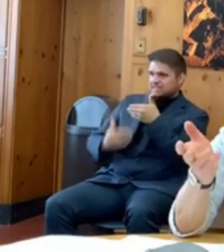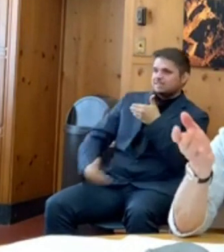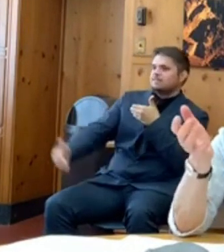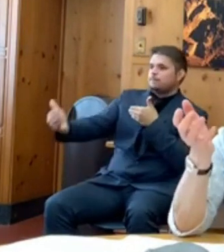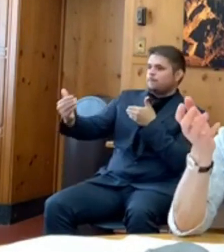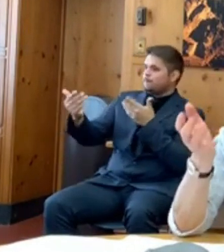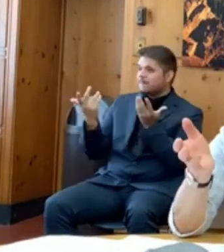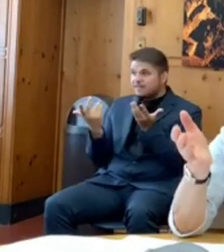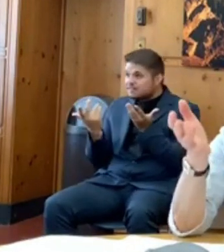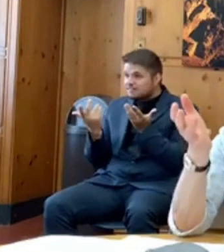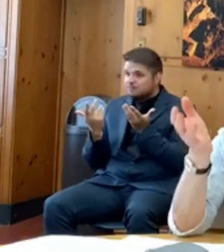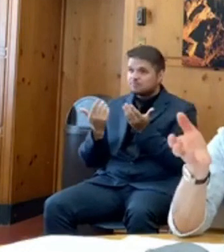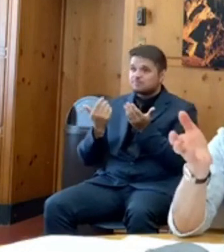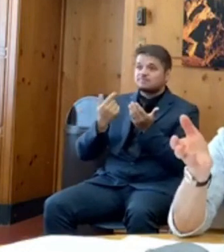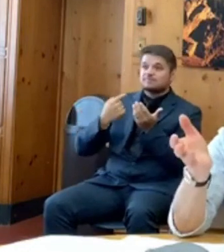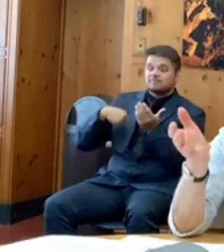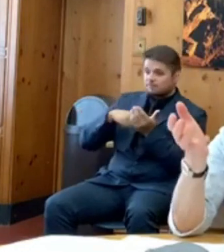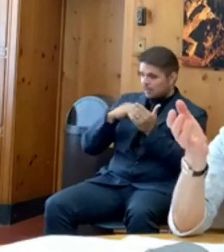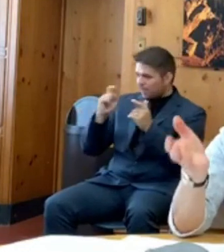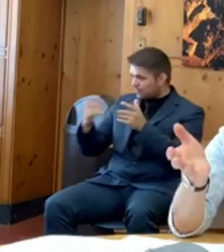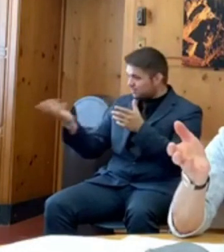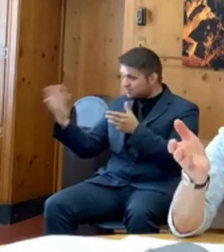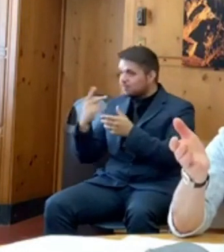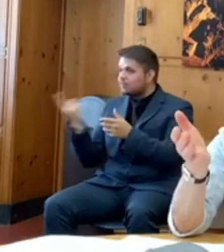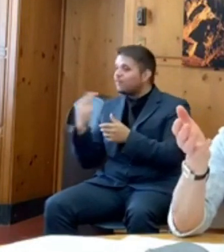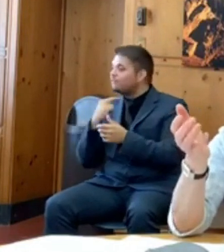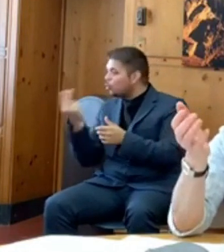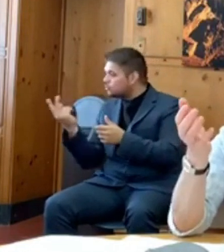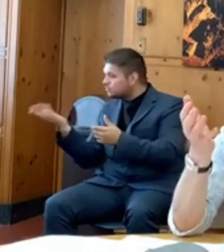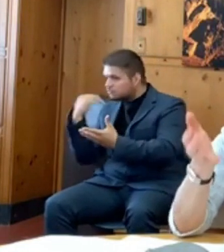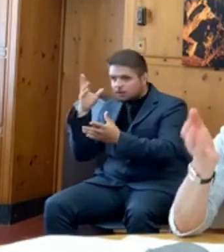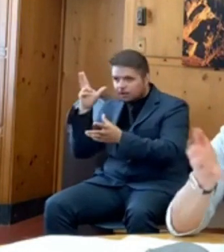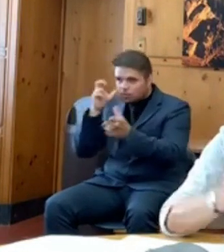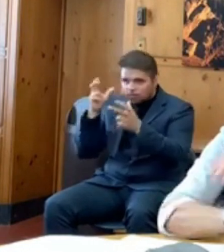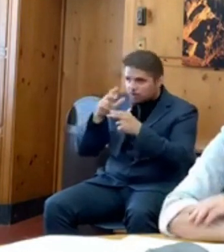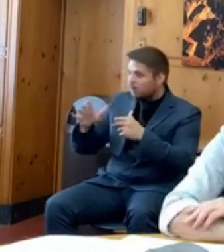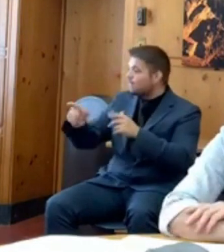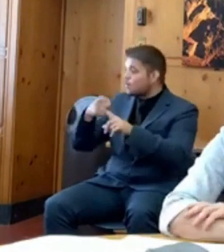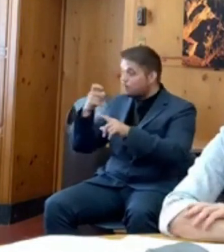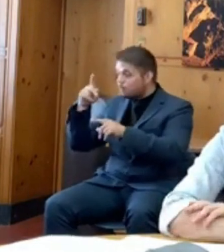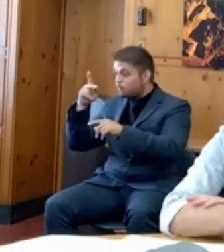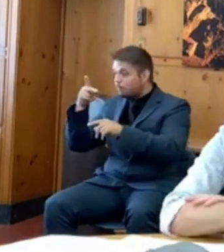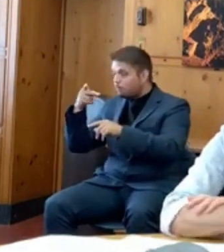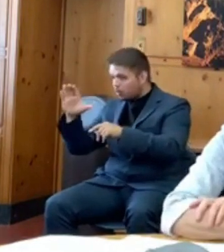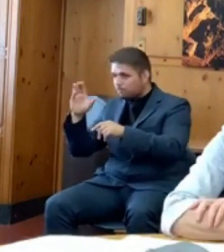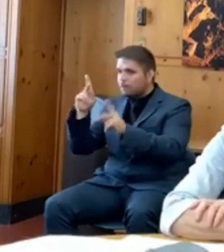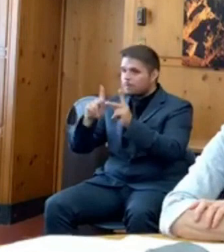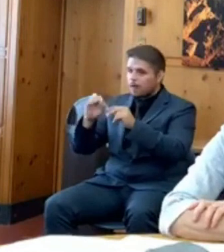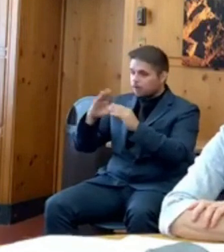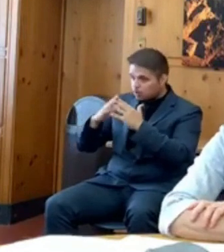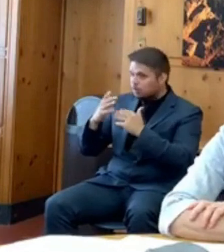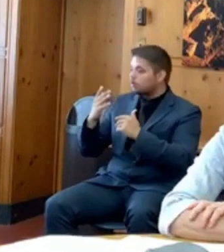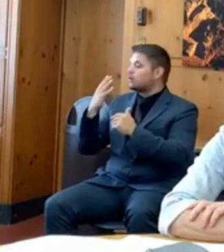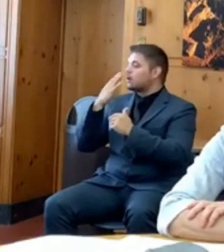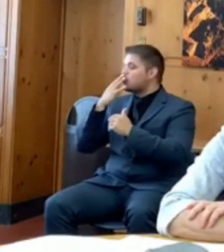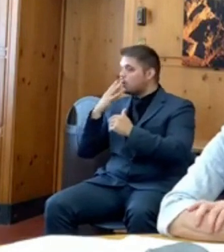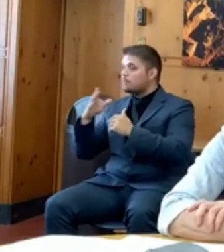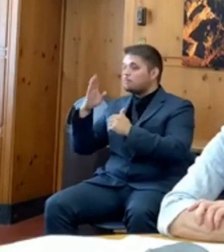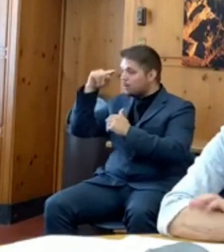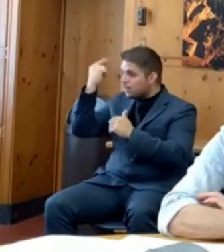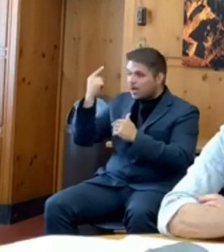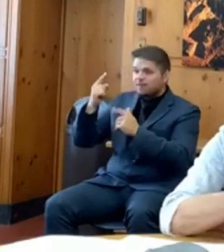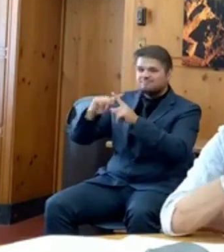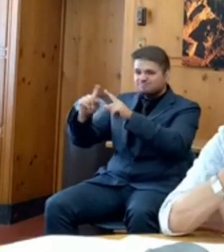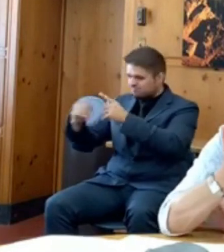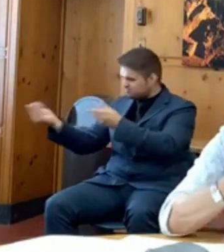African-American, brown, and indigenous Origamiens at the forefront of our work. And that's what the council will help